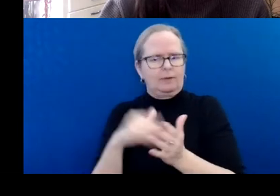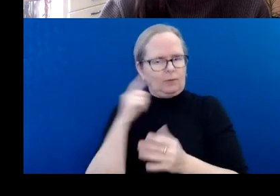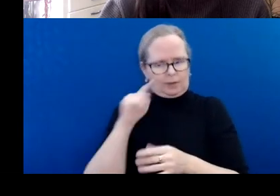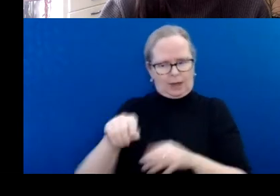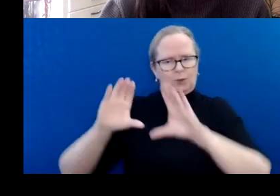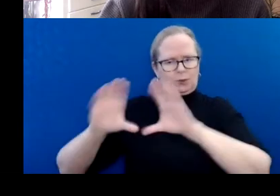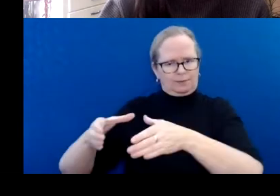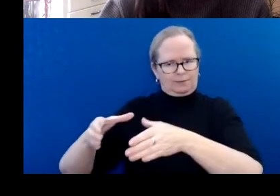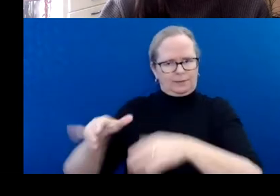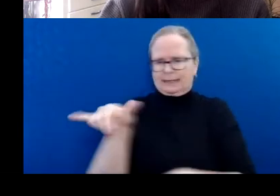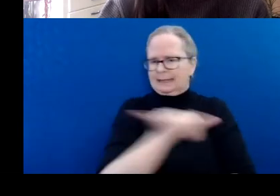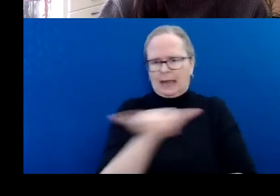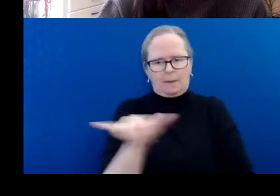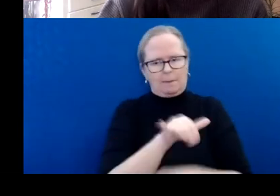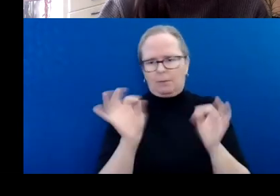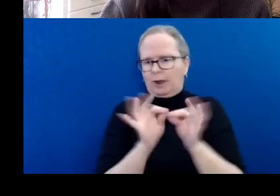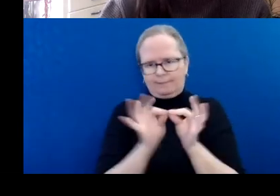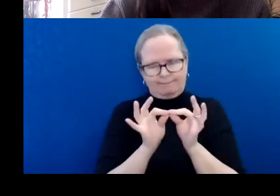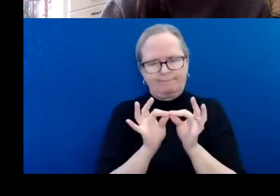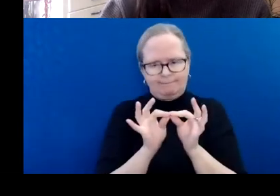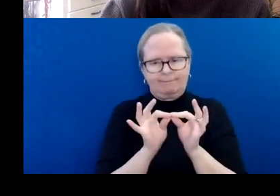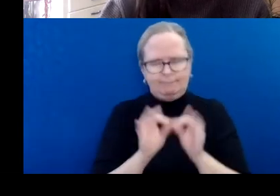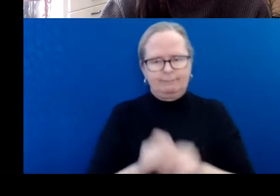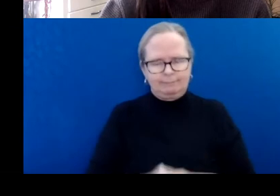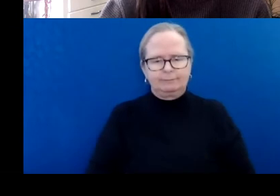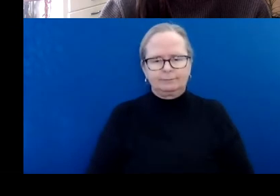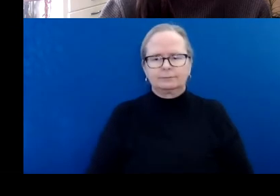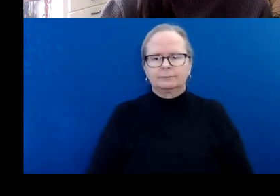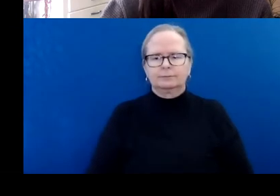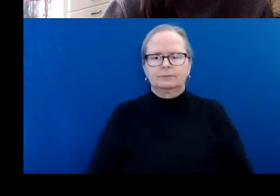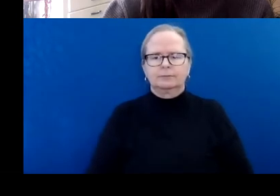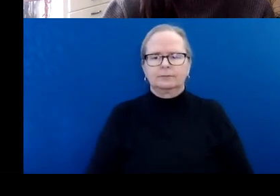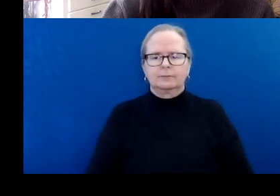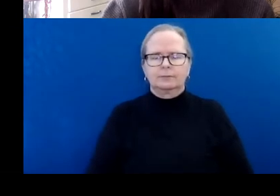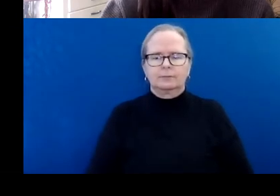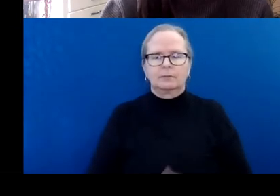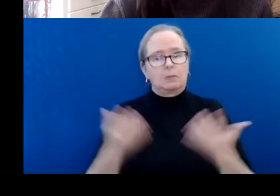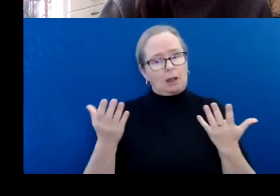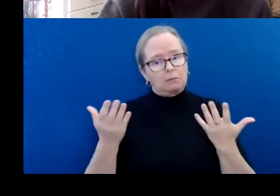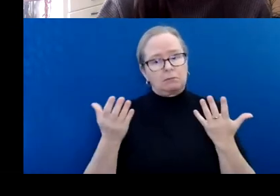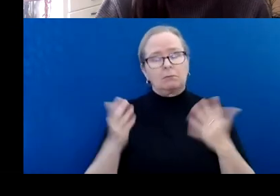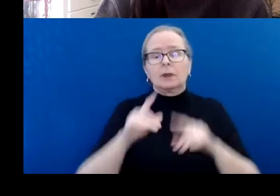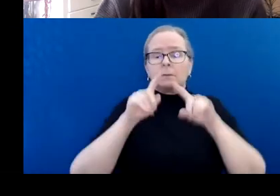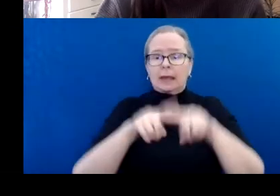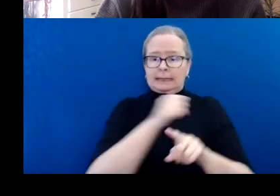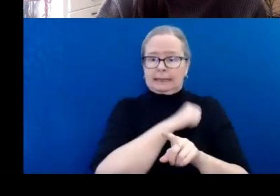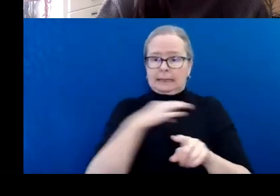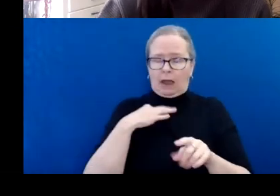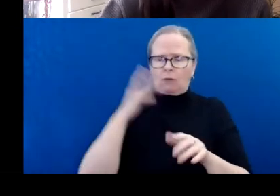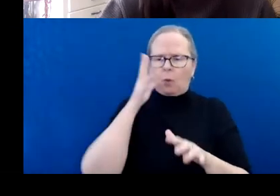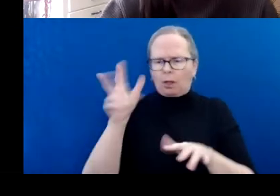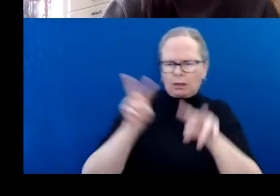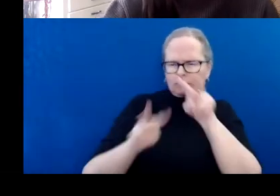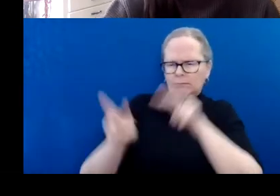However, there may be situations where pending staff approval, the requested amount may exceed $5,000.